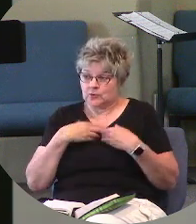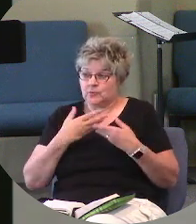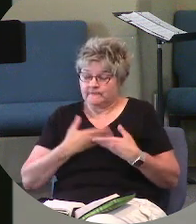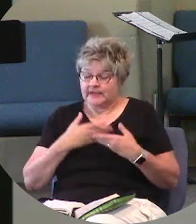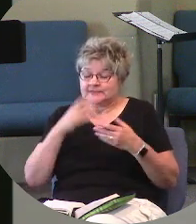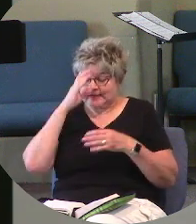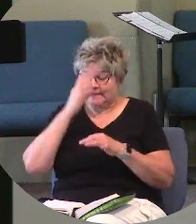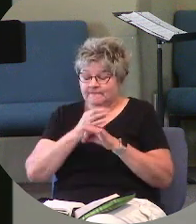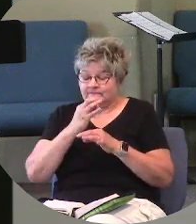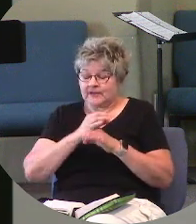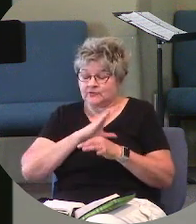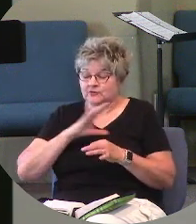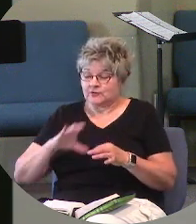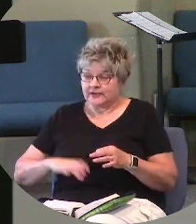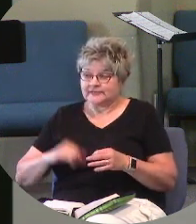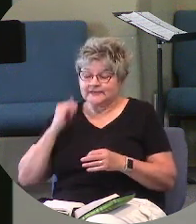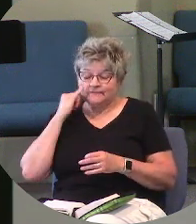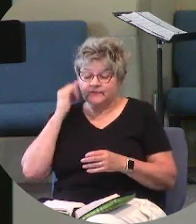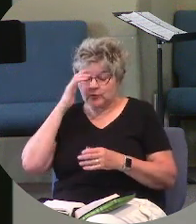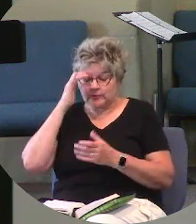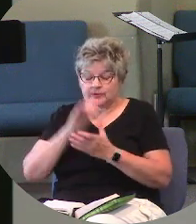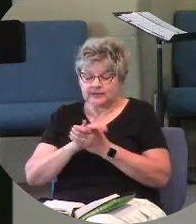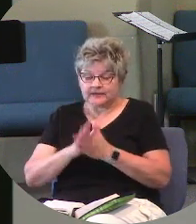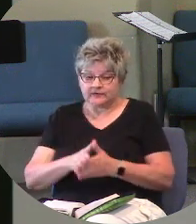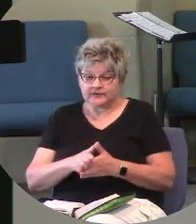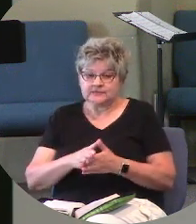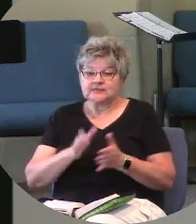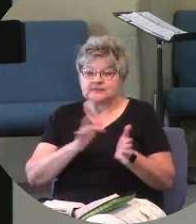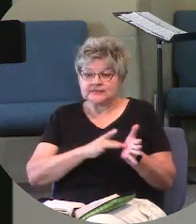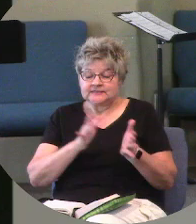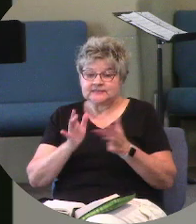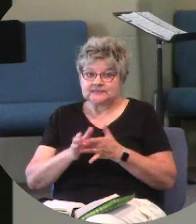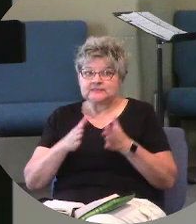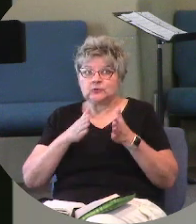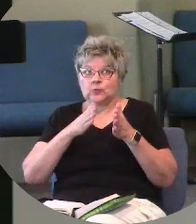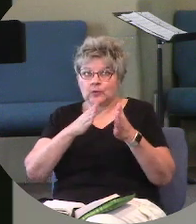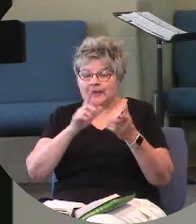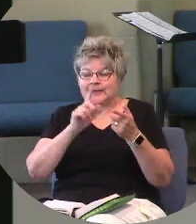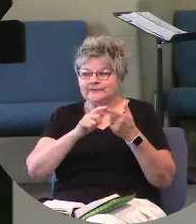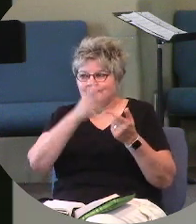believer, is that Jesus is the way to God.